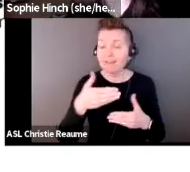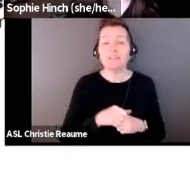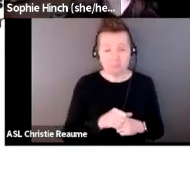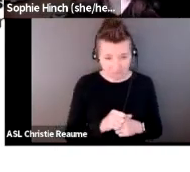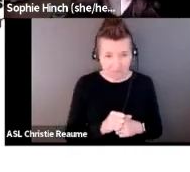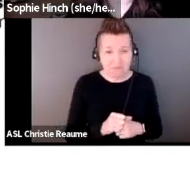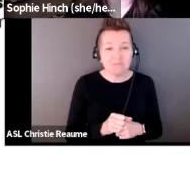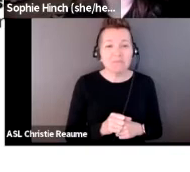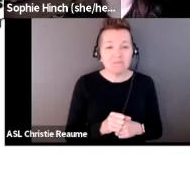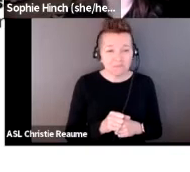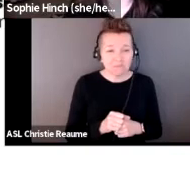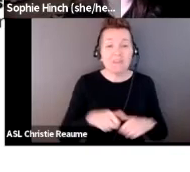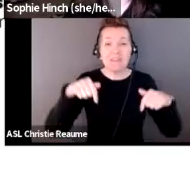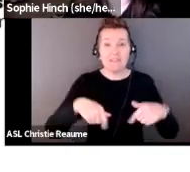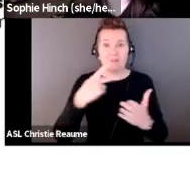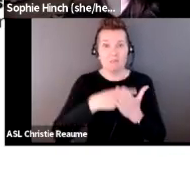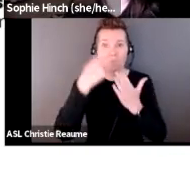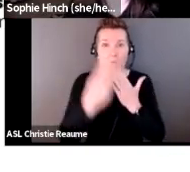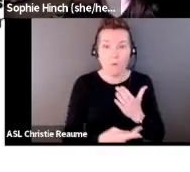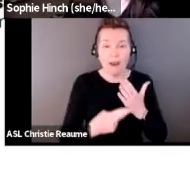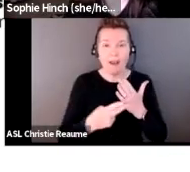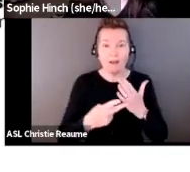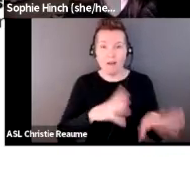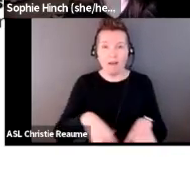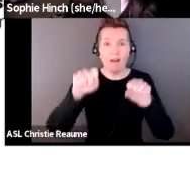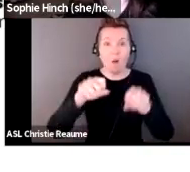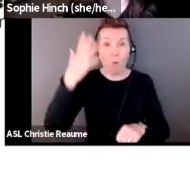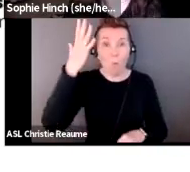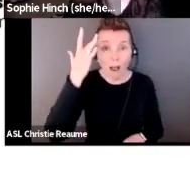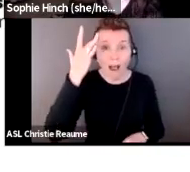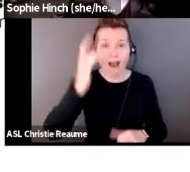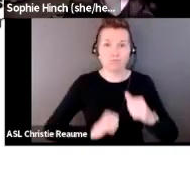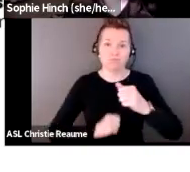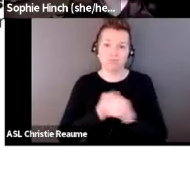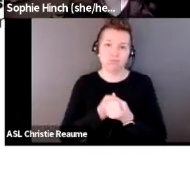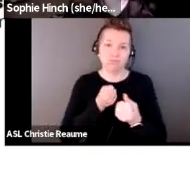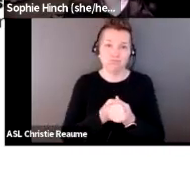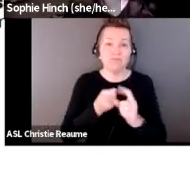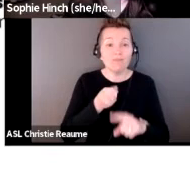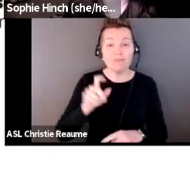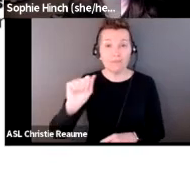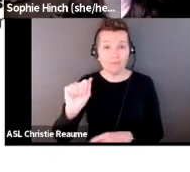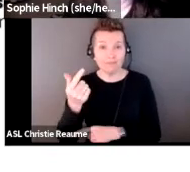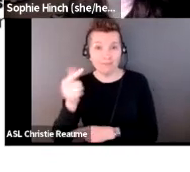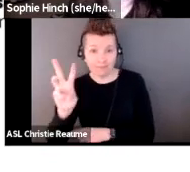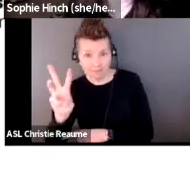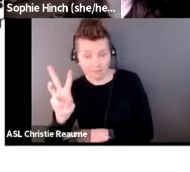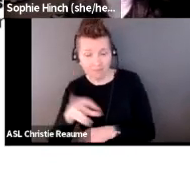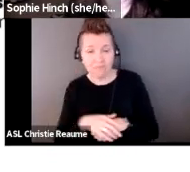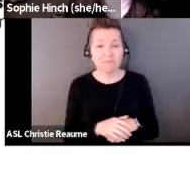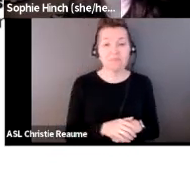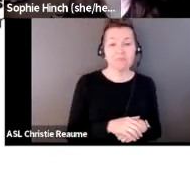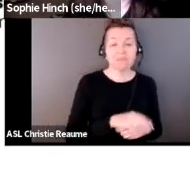program to life. This mini symposium is presented by the Art Gallery of Windsor, by